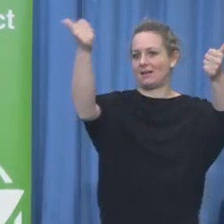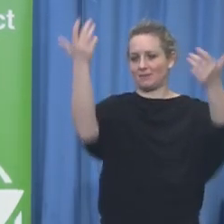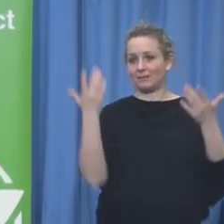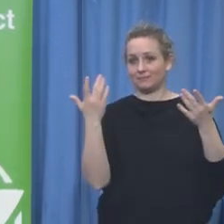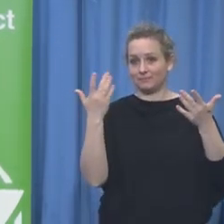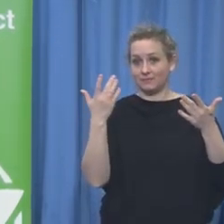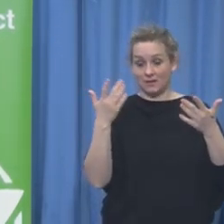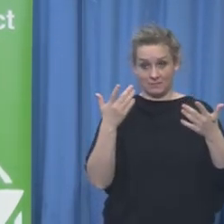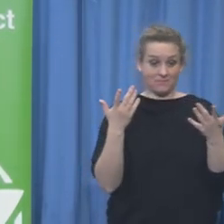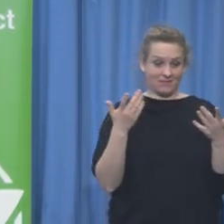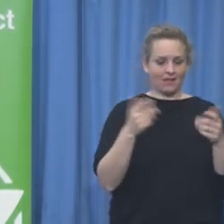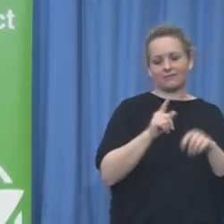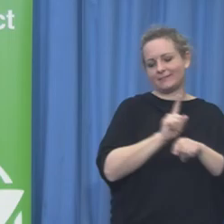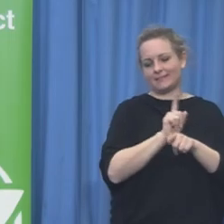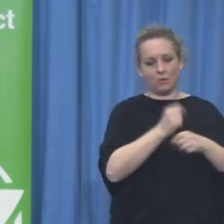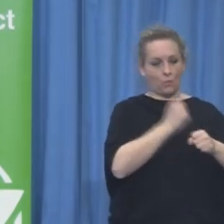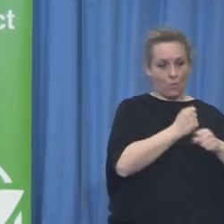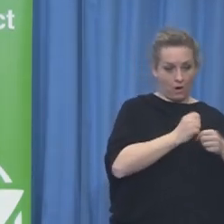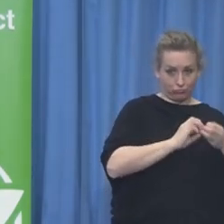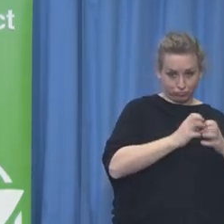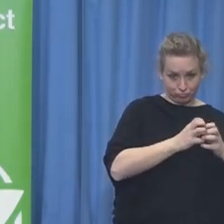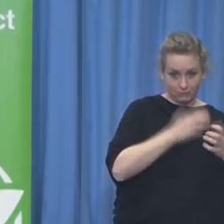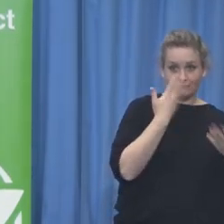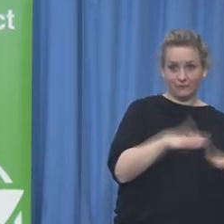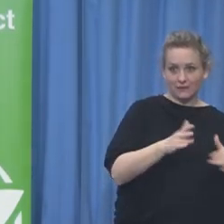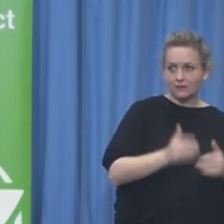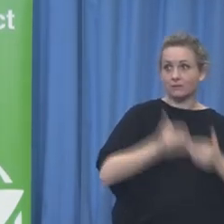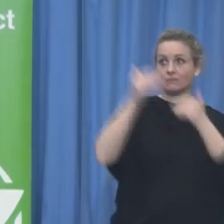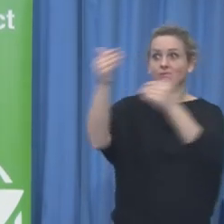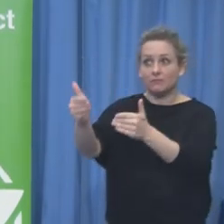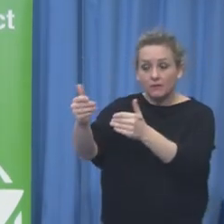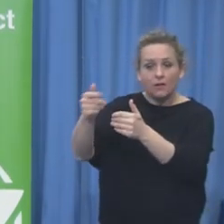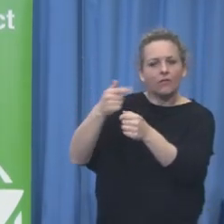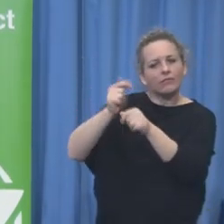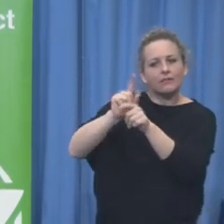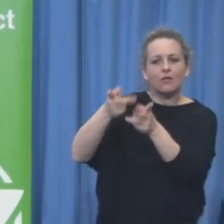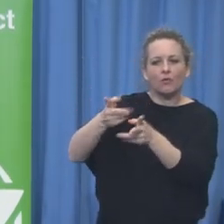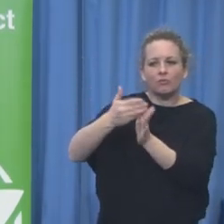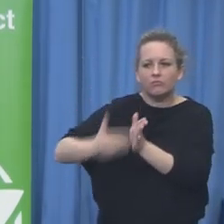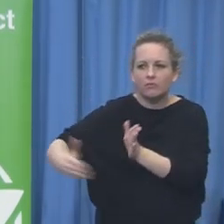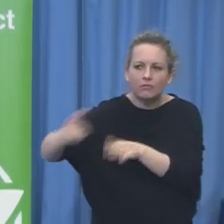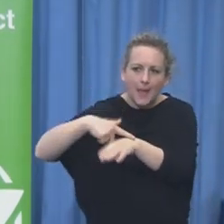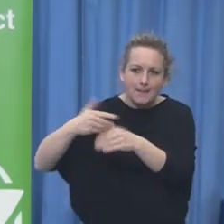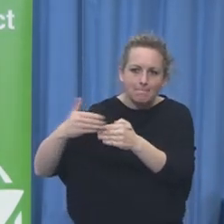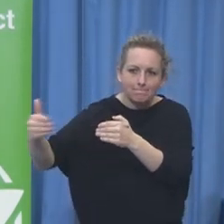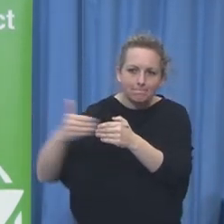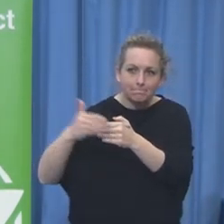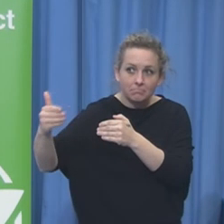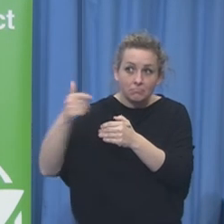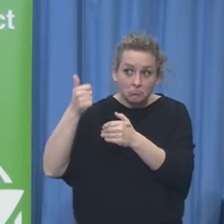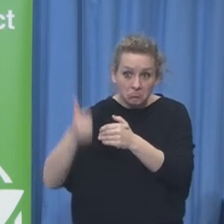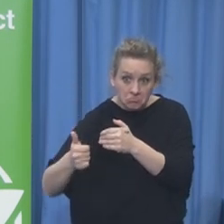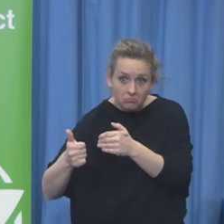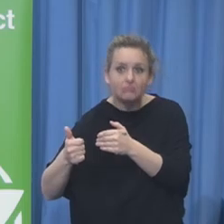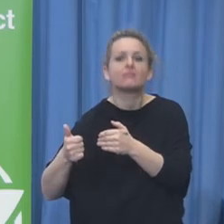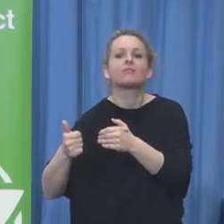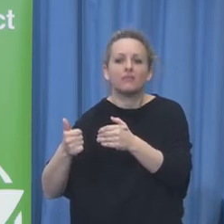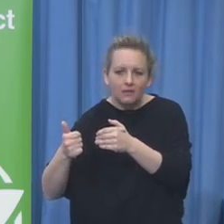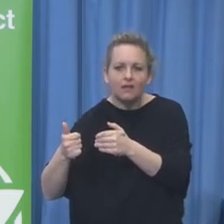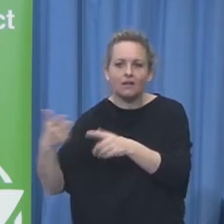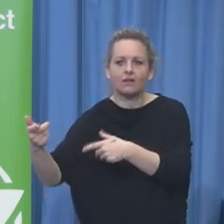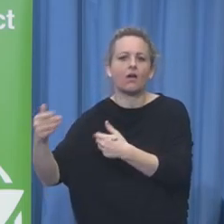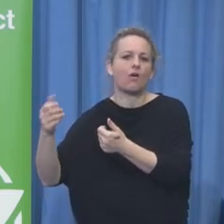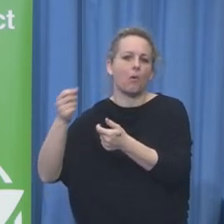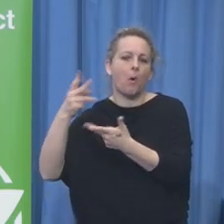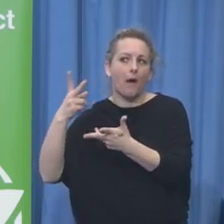out what worked for us. We refined it. We expanded it. And we could do the same in any other company. Any other company could do the same thing. The